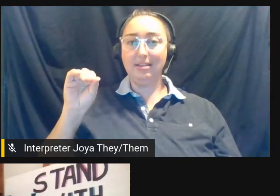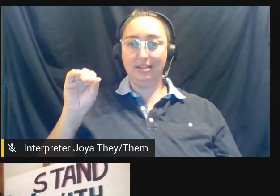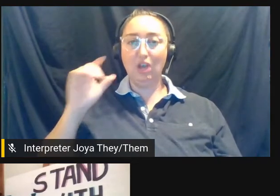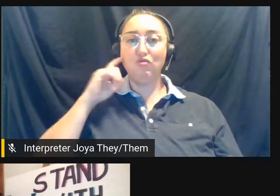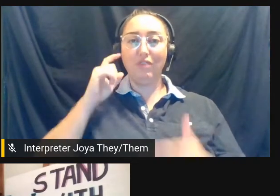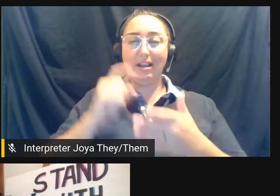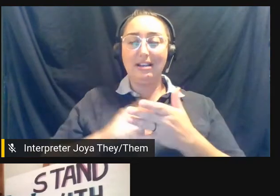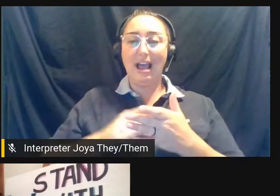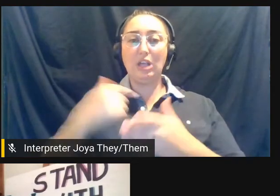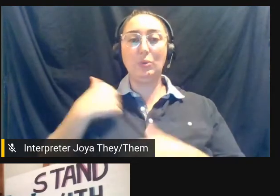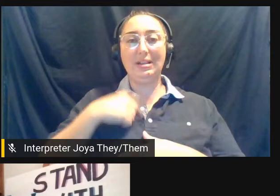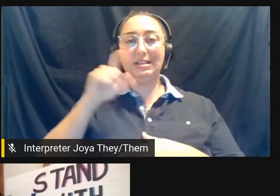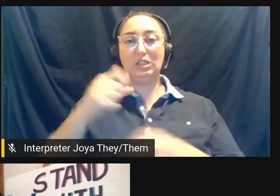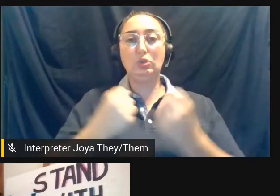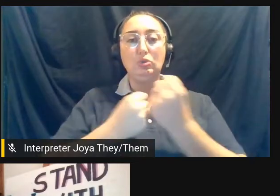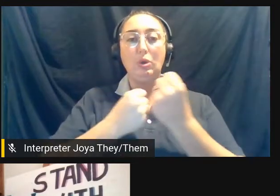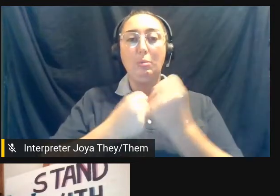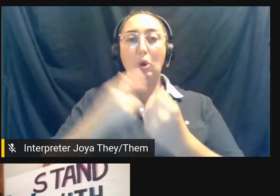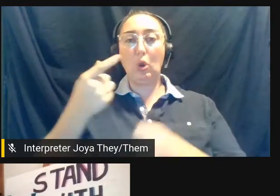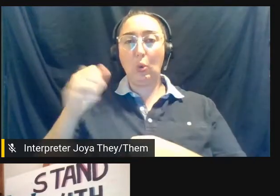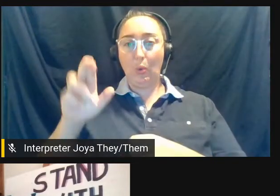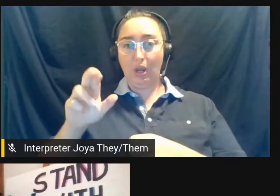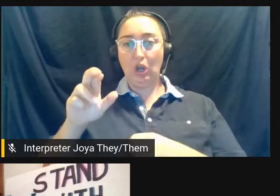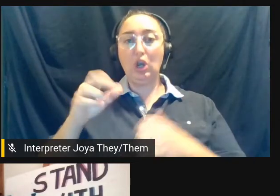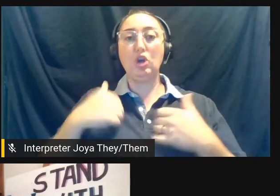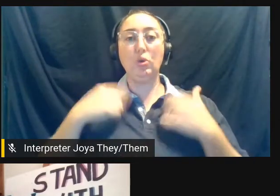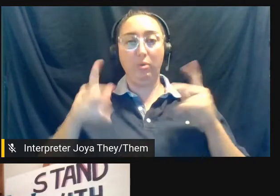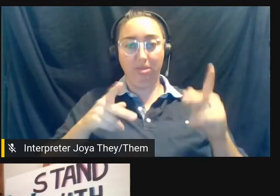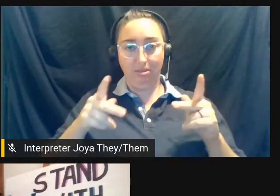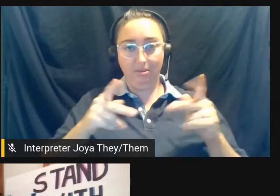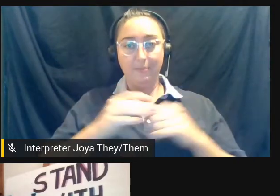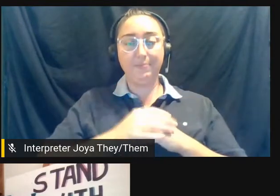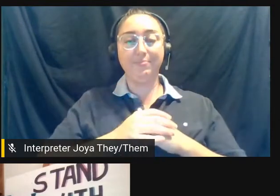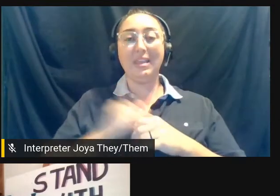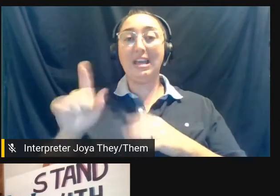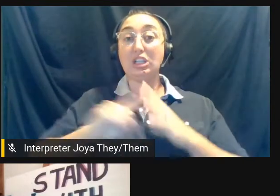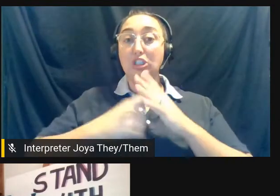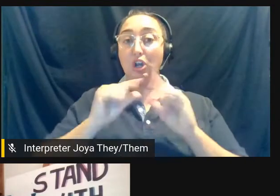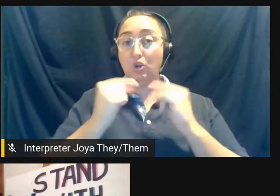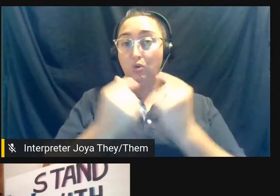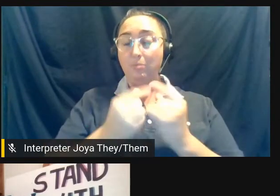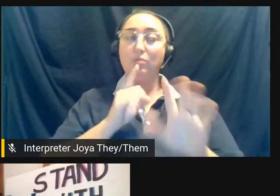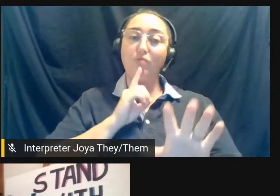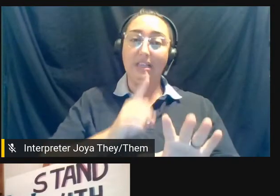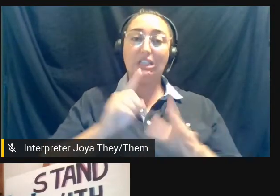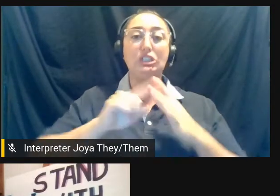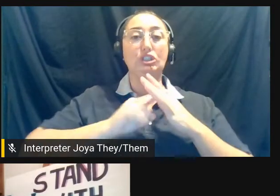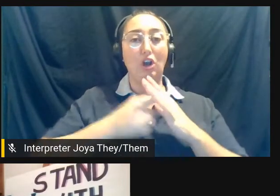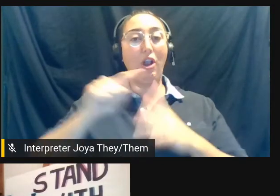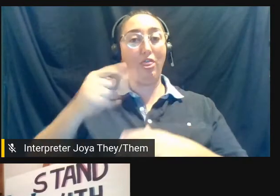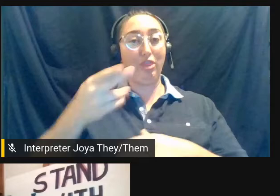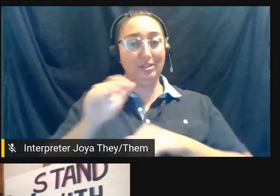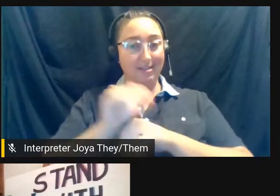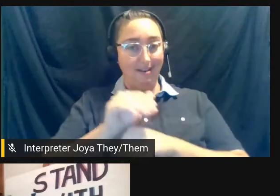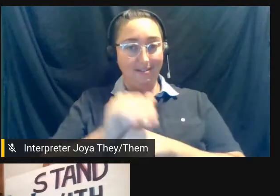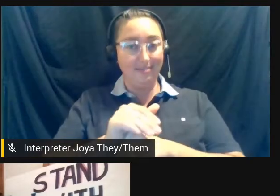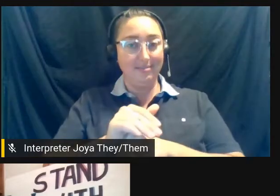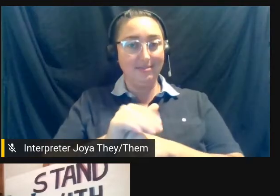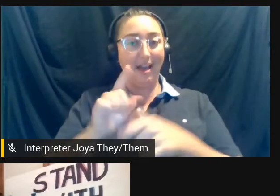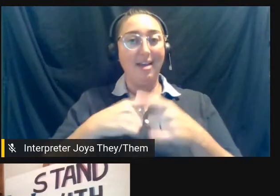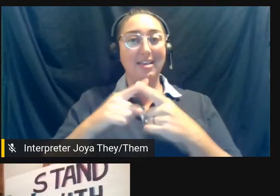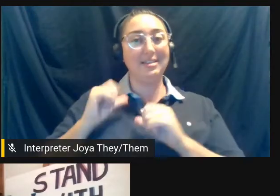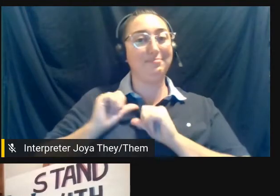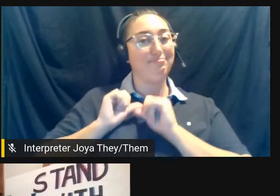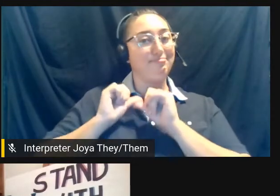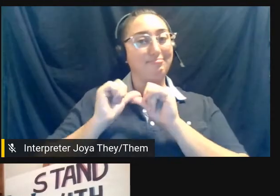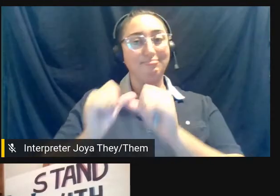support queer youth and started a group. It actually started on Thursday nights and it has continued